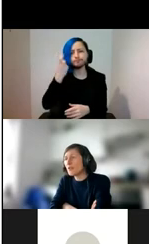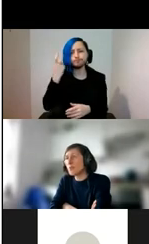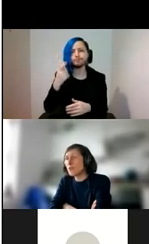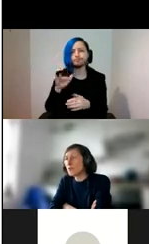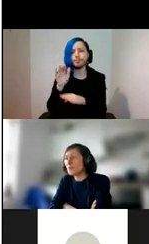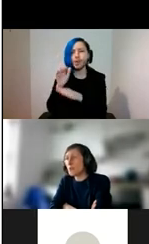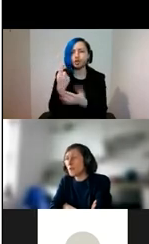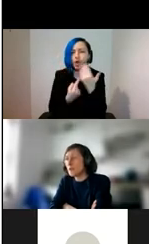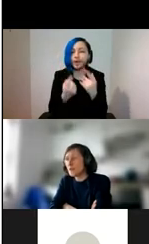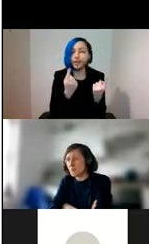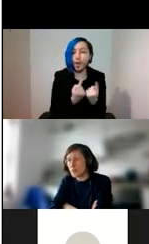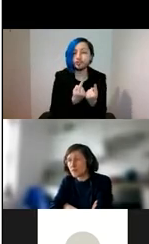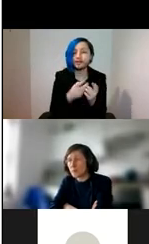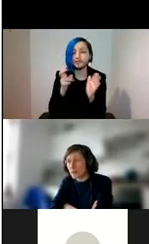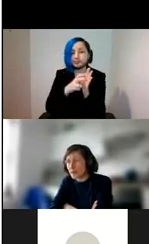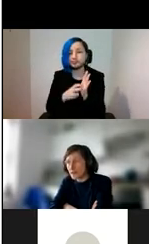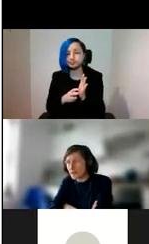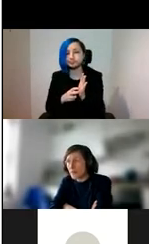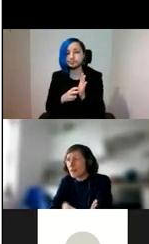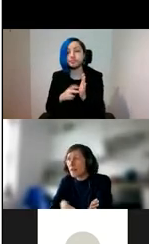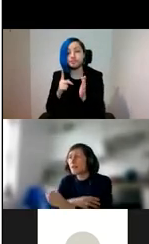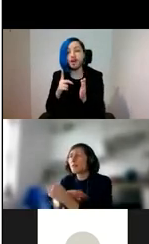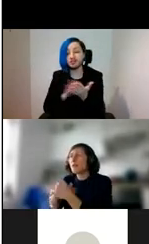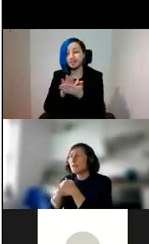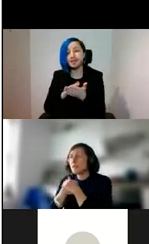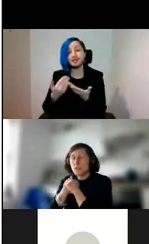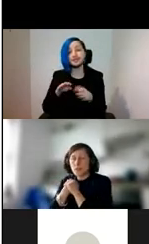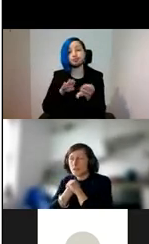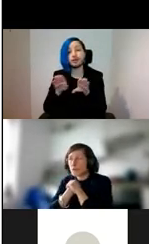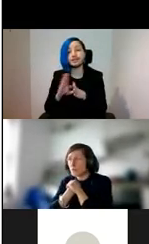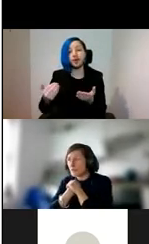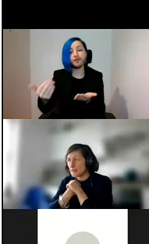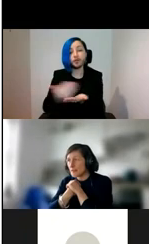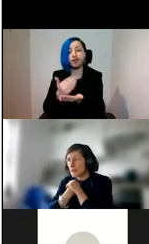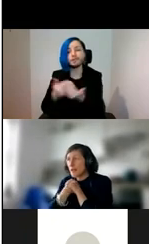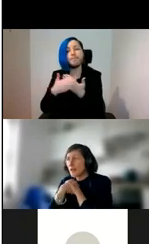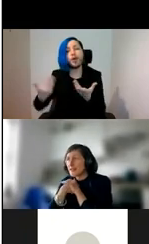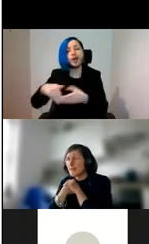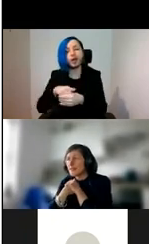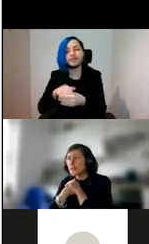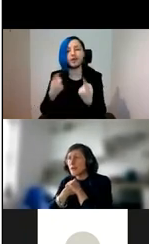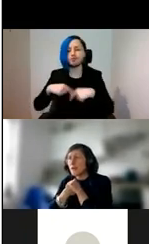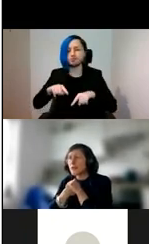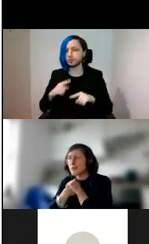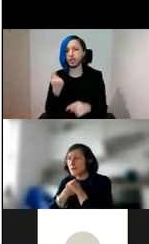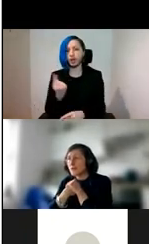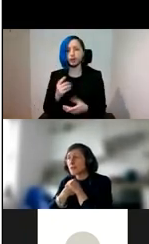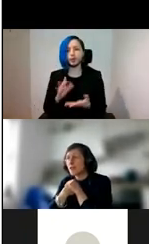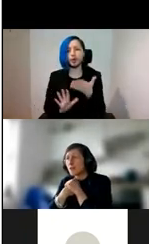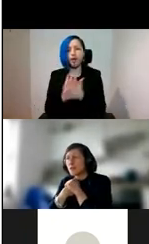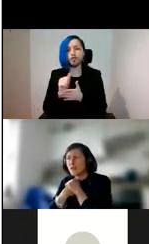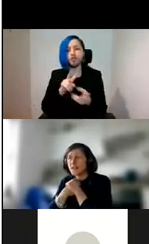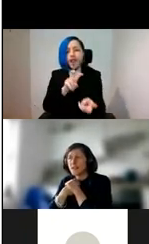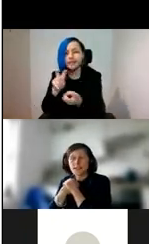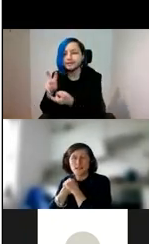pushes towards more inclusive modes of practice. As curators, we are cultural listeners. As curators, task is to go out to the world